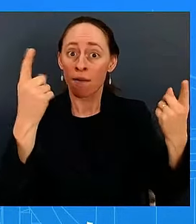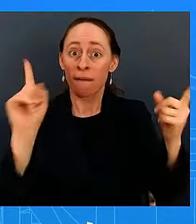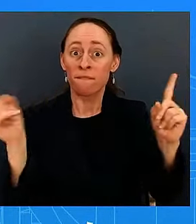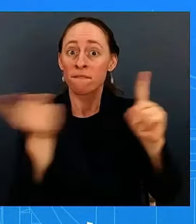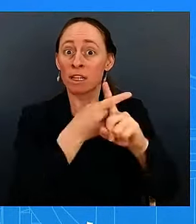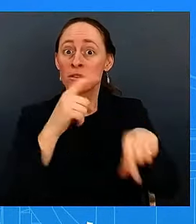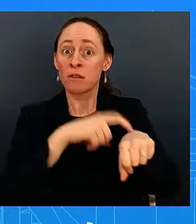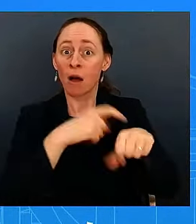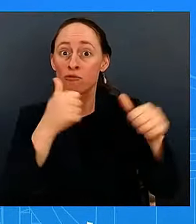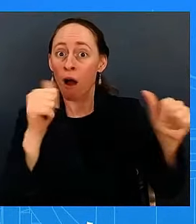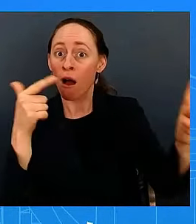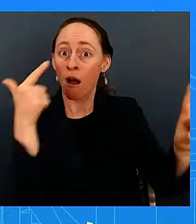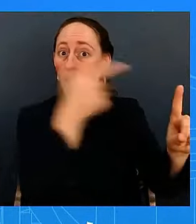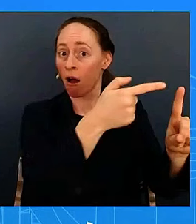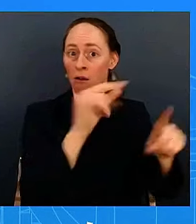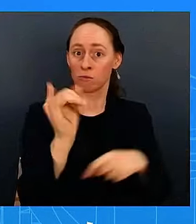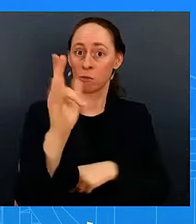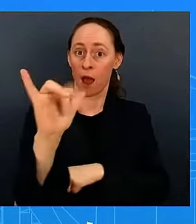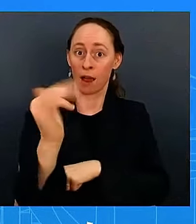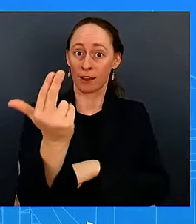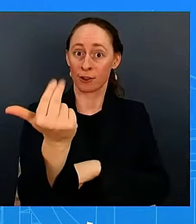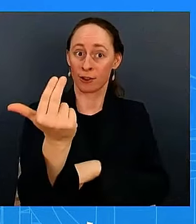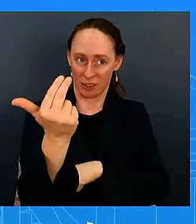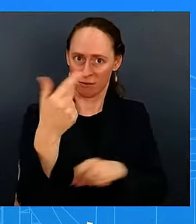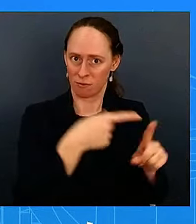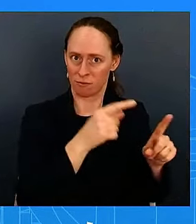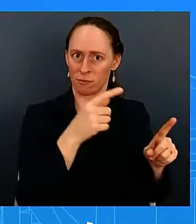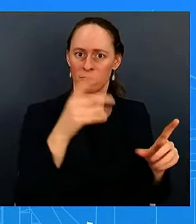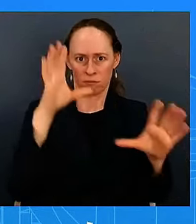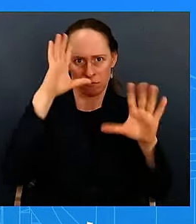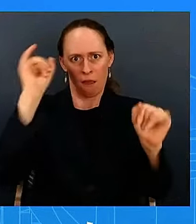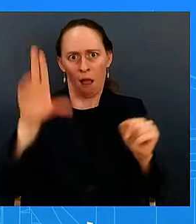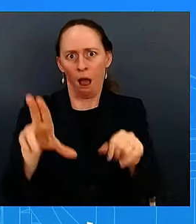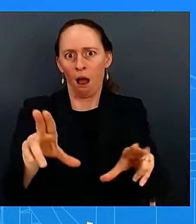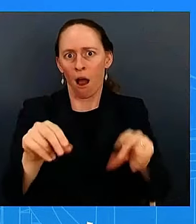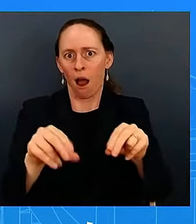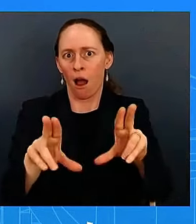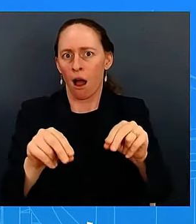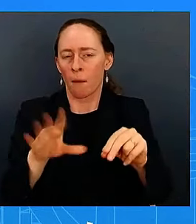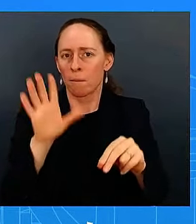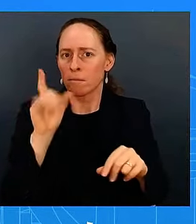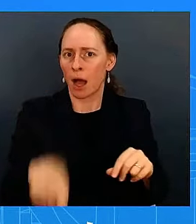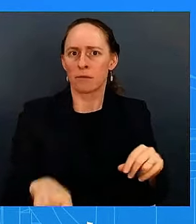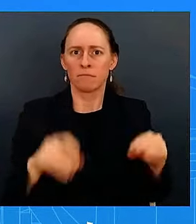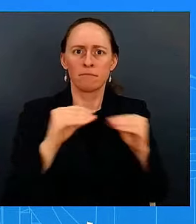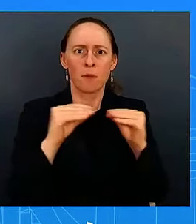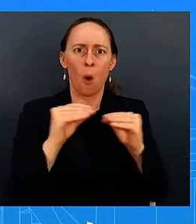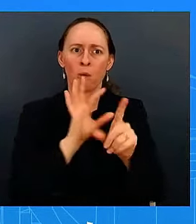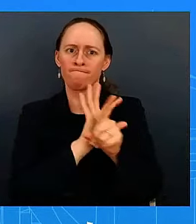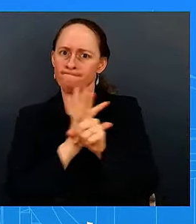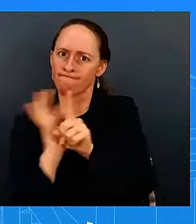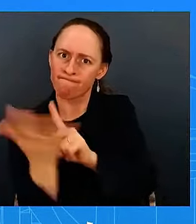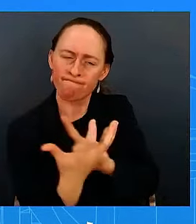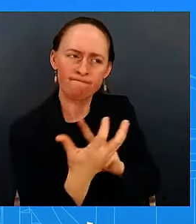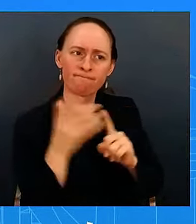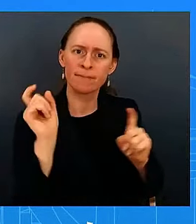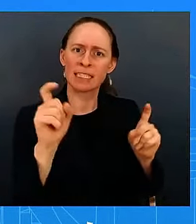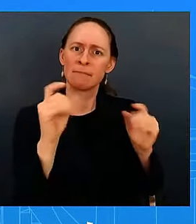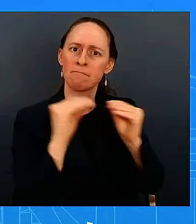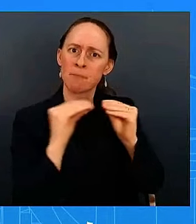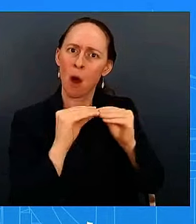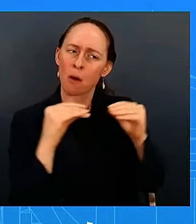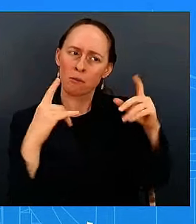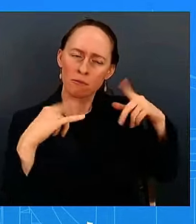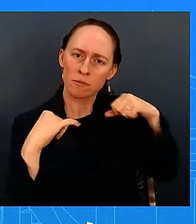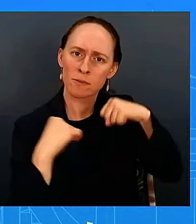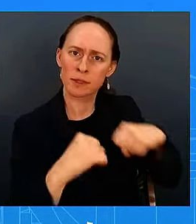president said we needed to increase he wanted to see an increase uh in the protection and we saw that uh and so uh